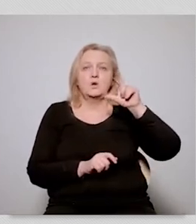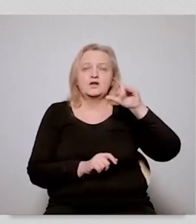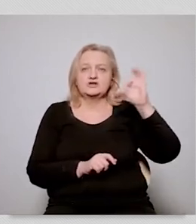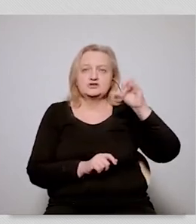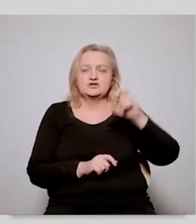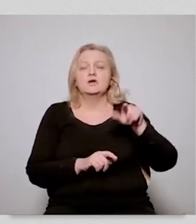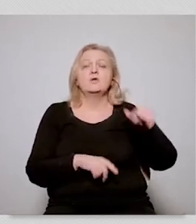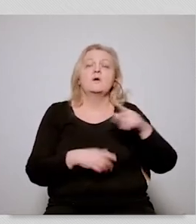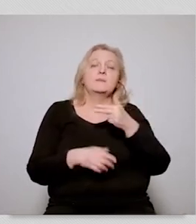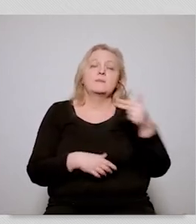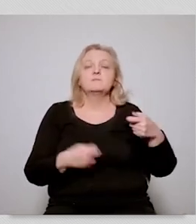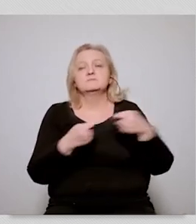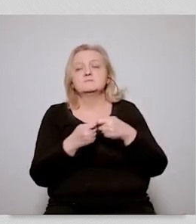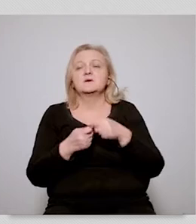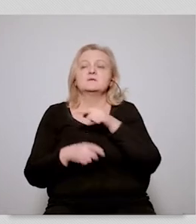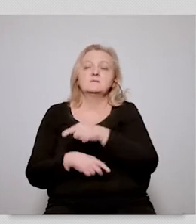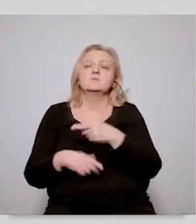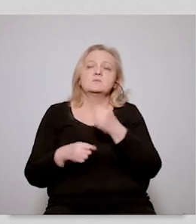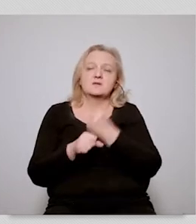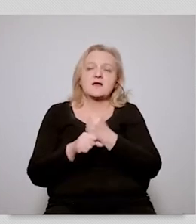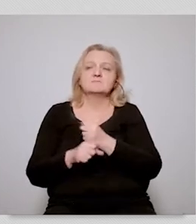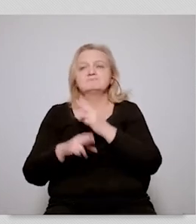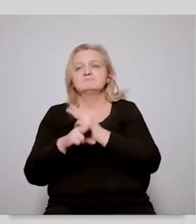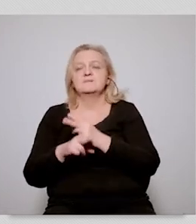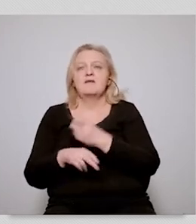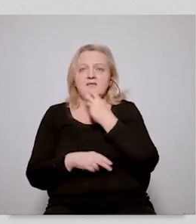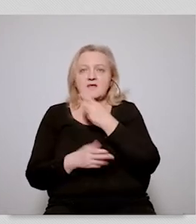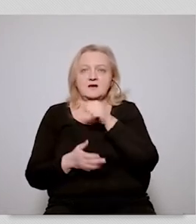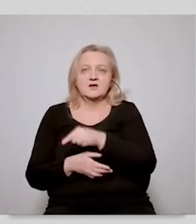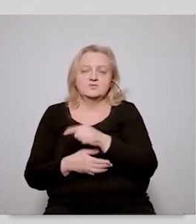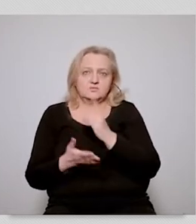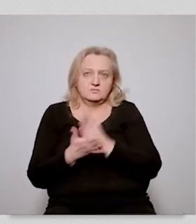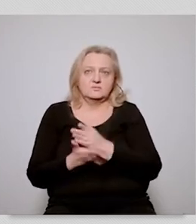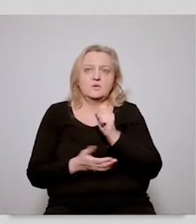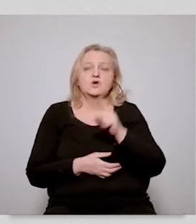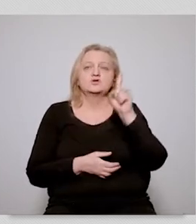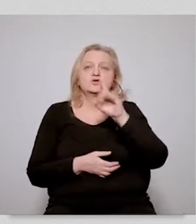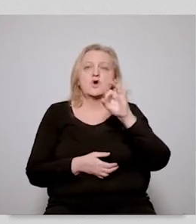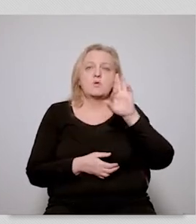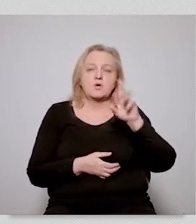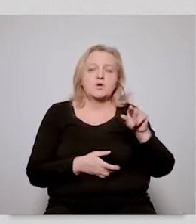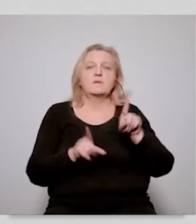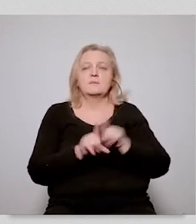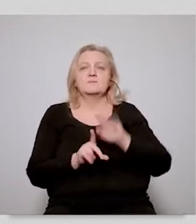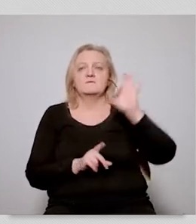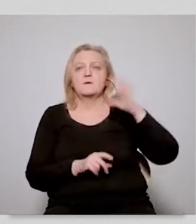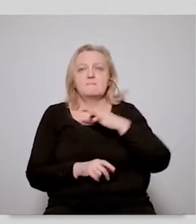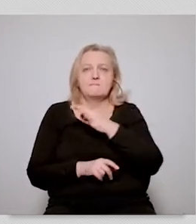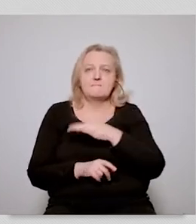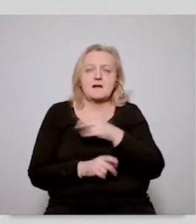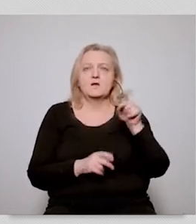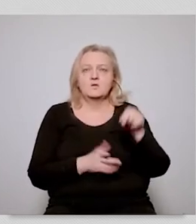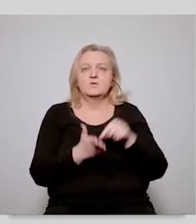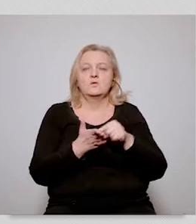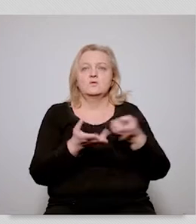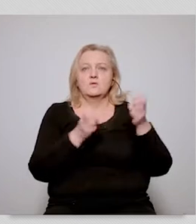refer to this a lot. And they are actually talking about this already now. Let me mention speaking of Jobra and